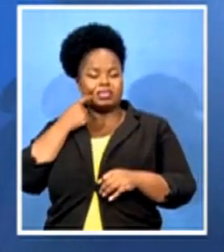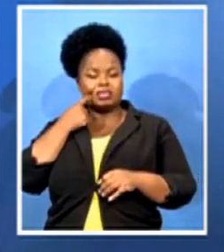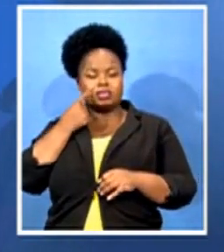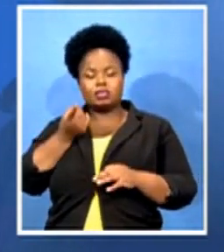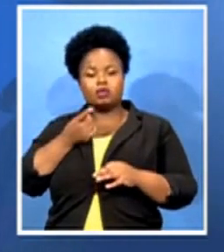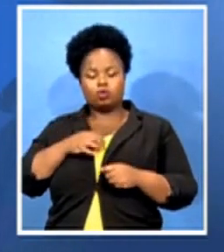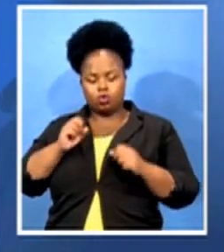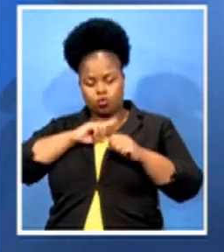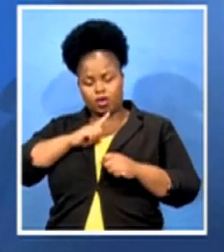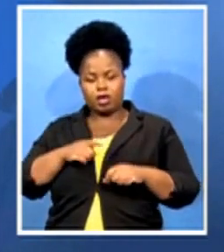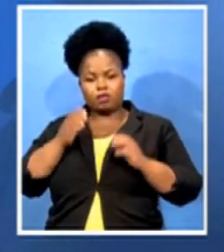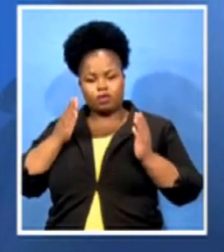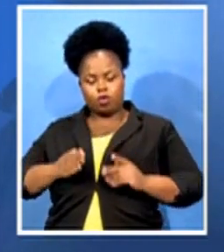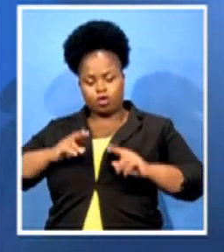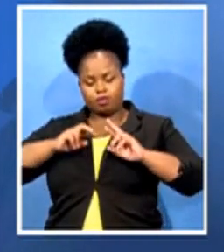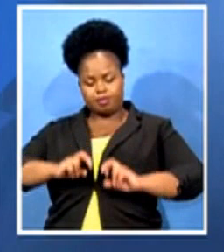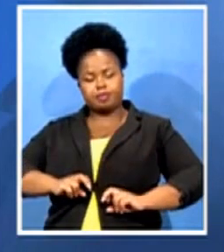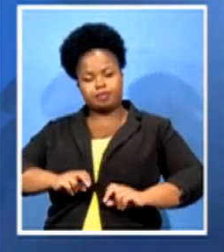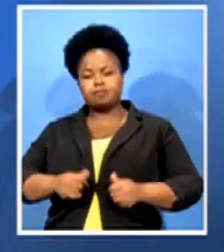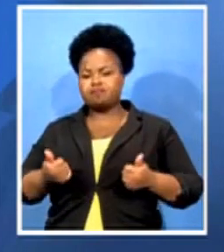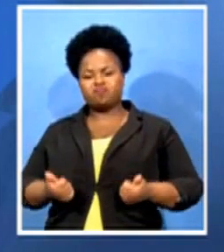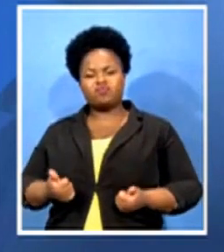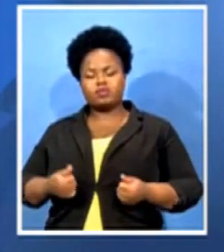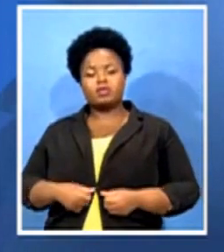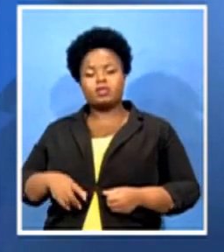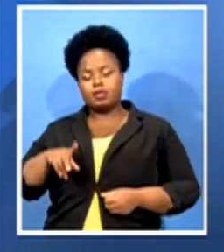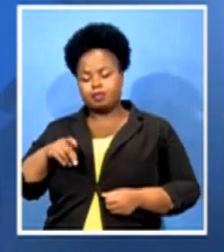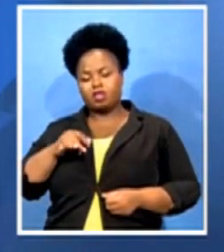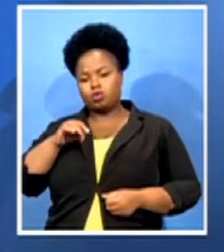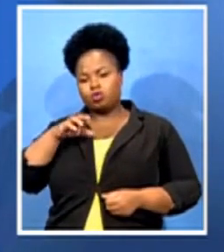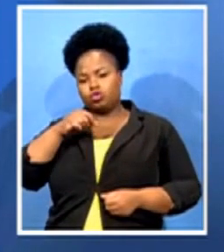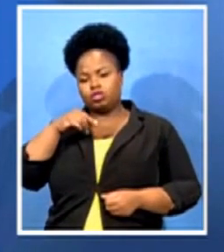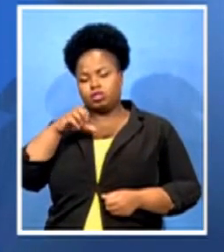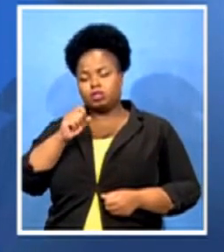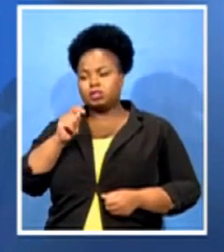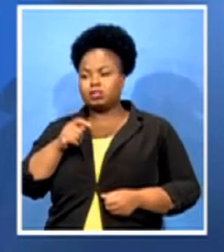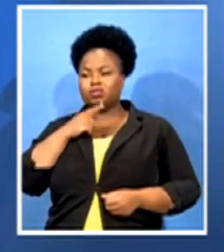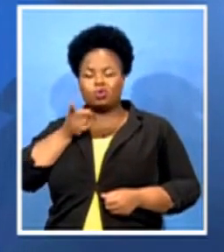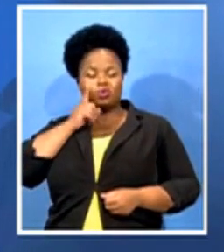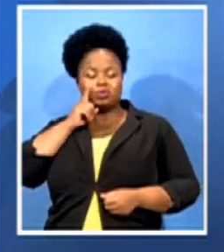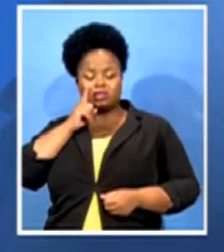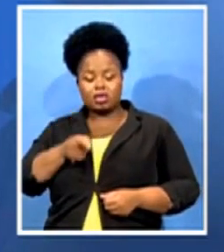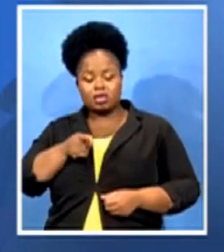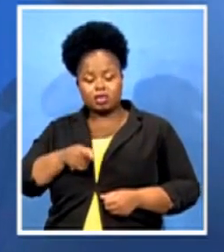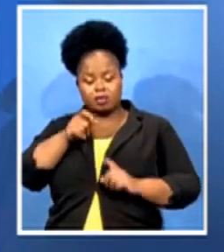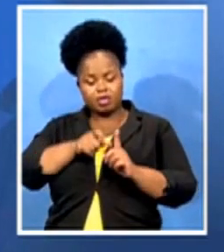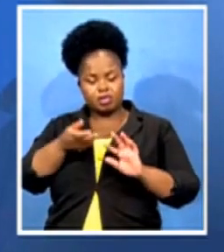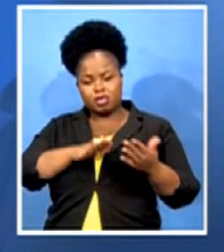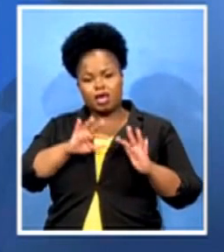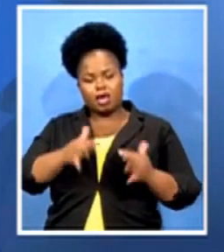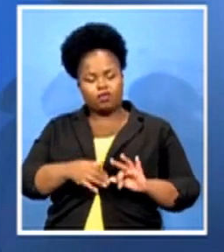the pathologists are busy with the post-mortems. I'm just waiting for their report. Only three. The remaining,